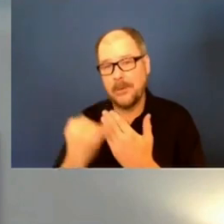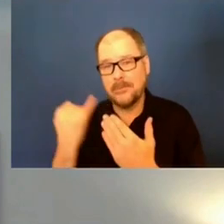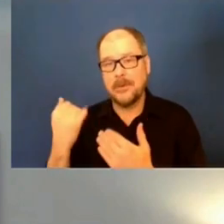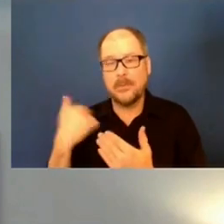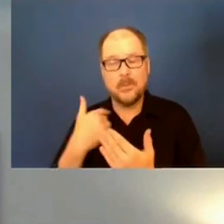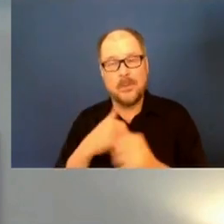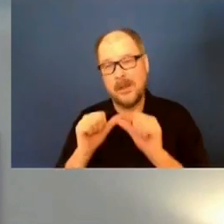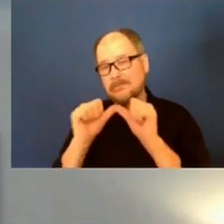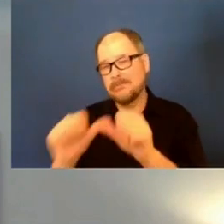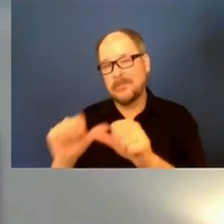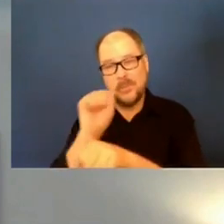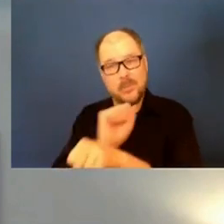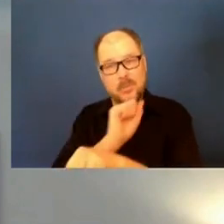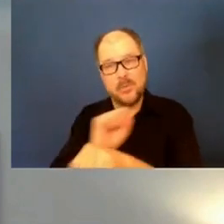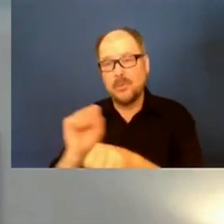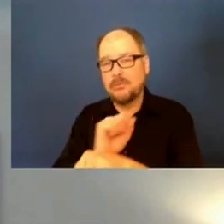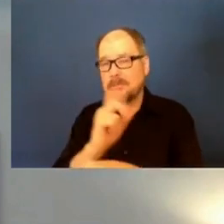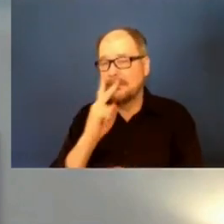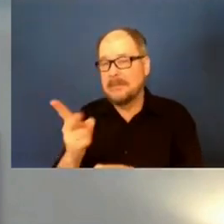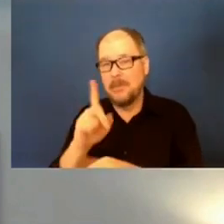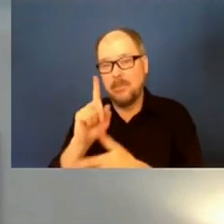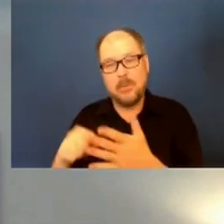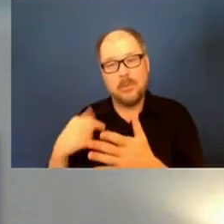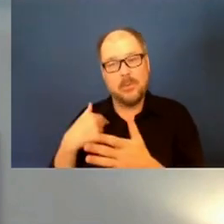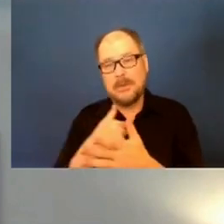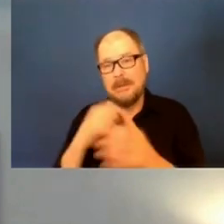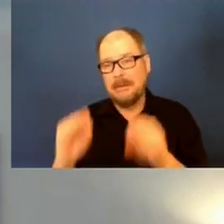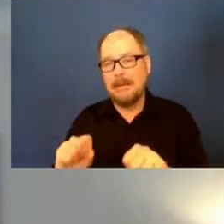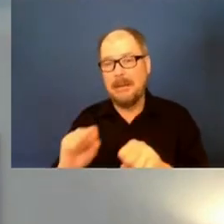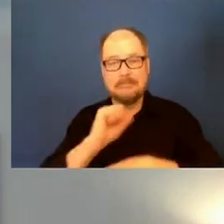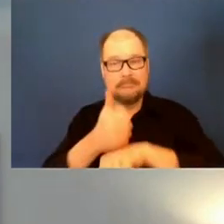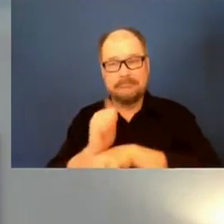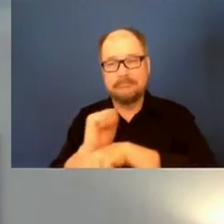it and see what we can do to create more capacity in the system.